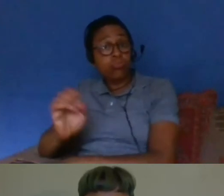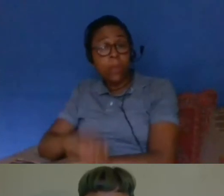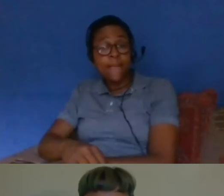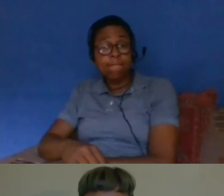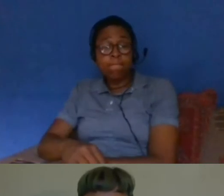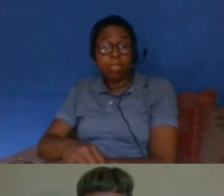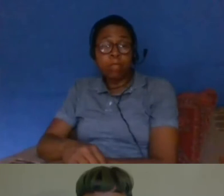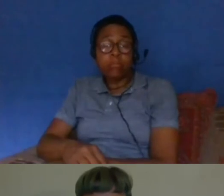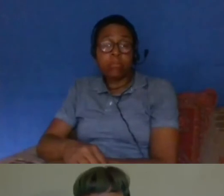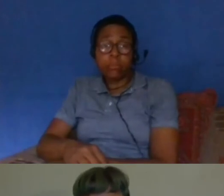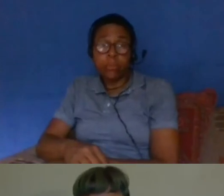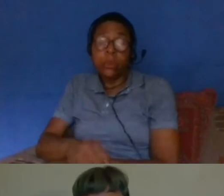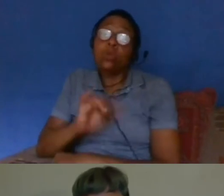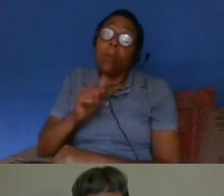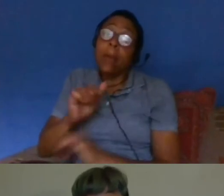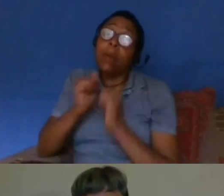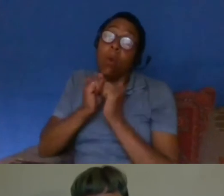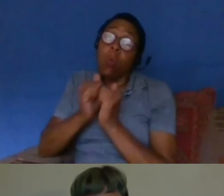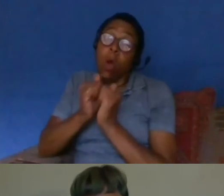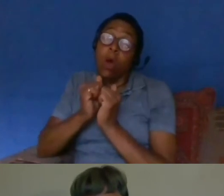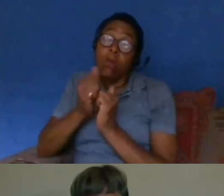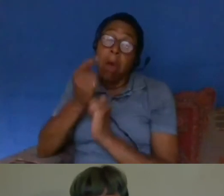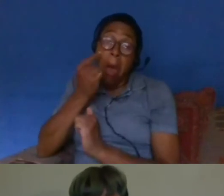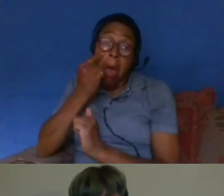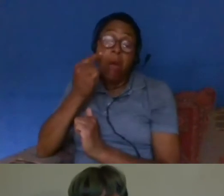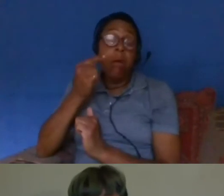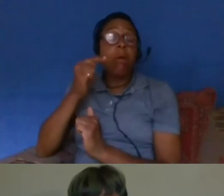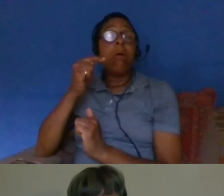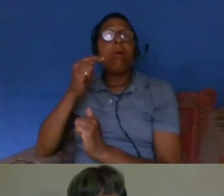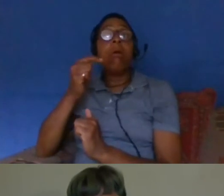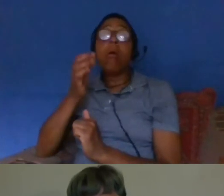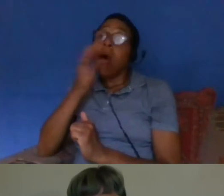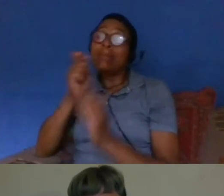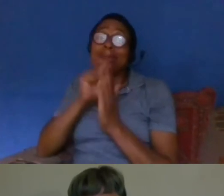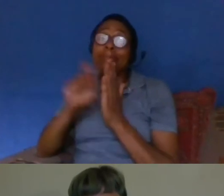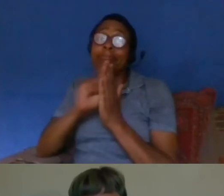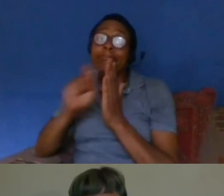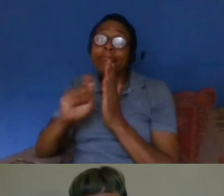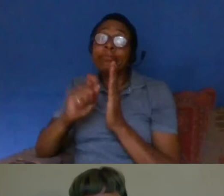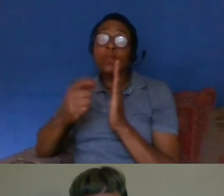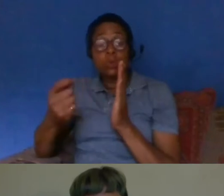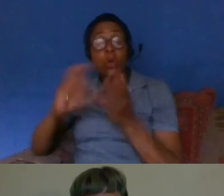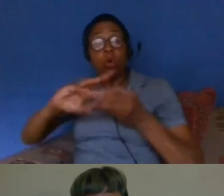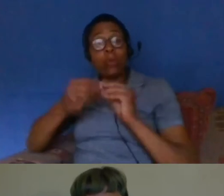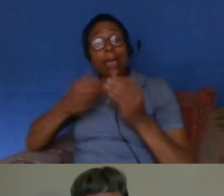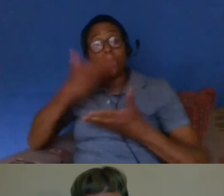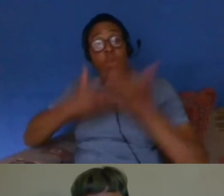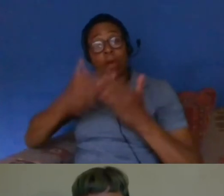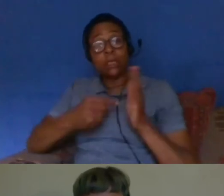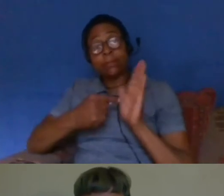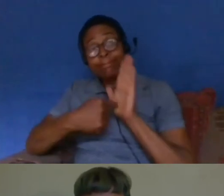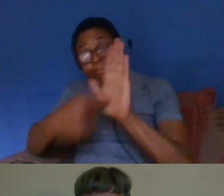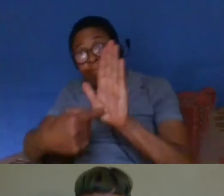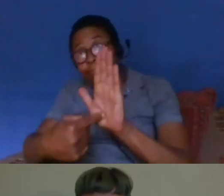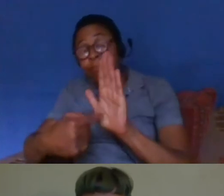worth exploring having that exposed to a wider audience because it does help to shift the narrative it's just you know think carefully